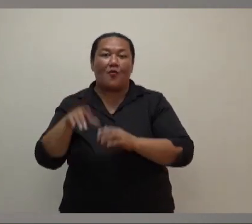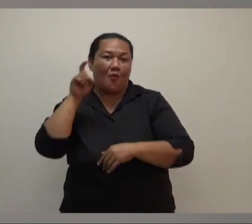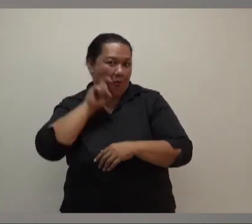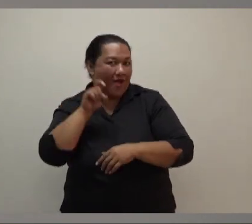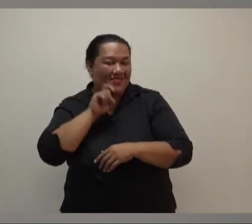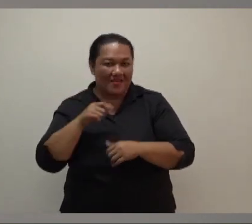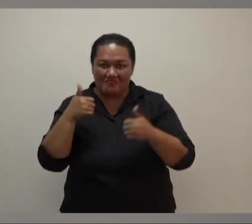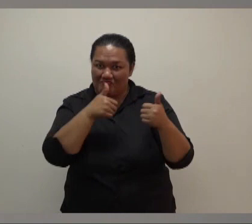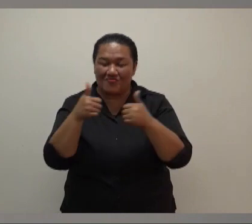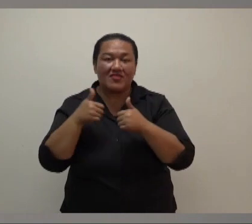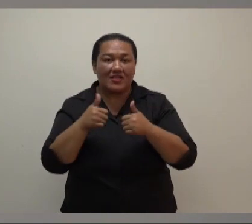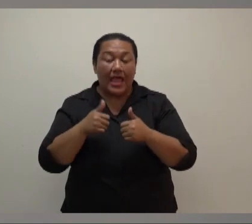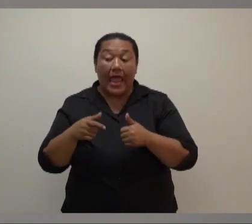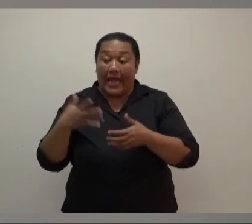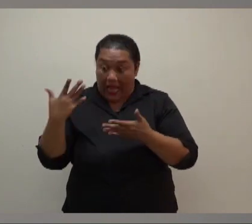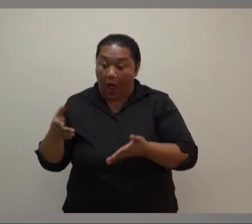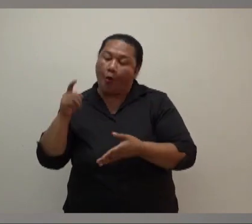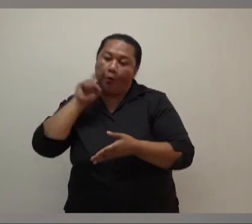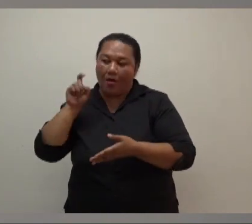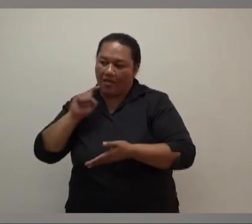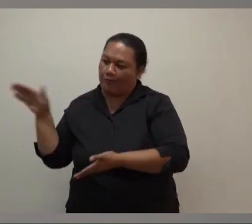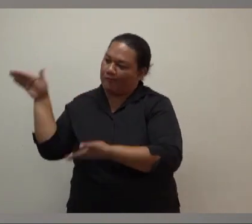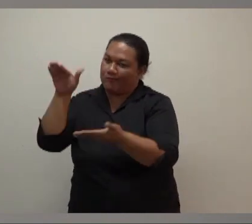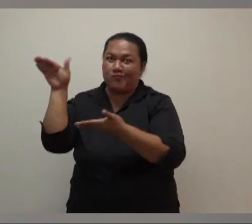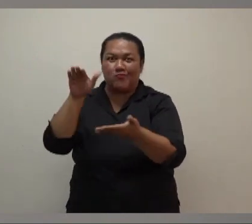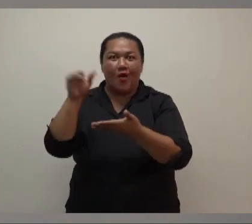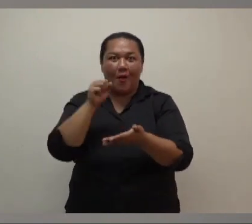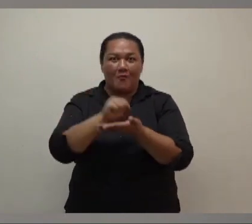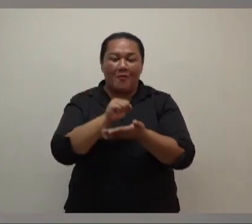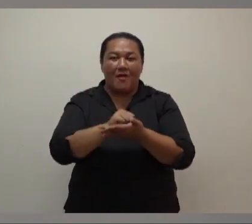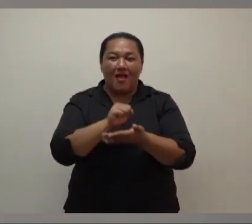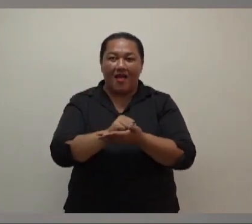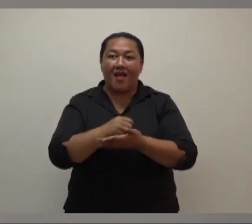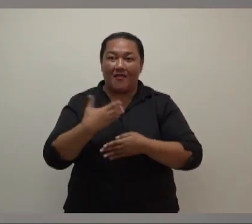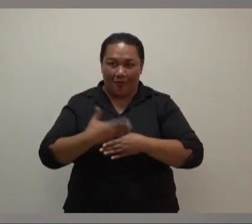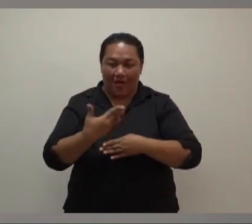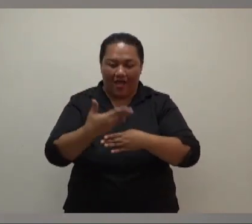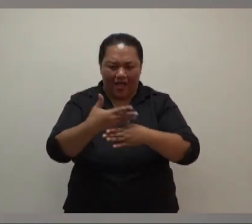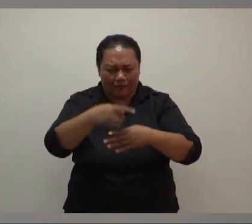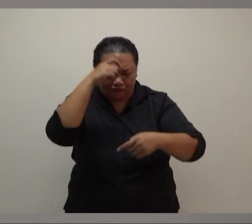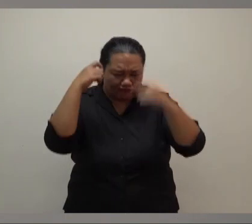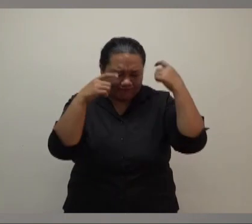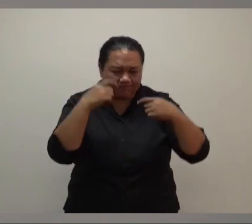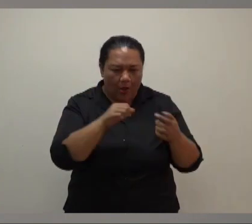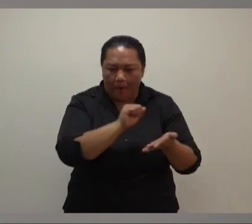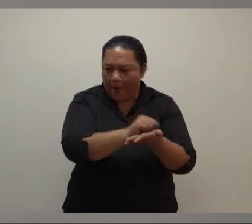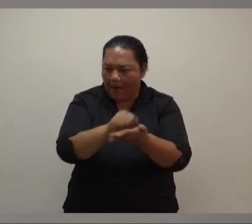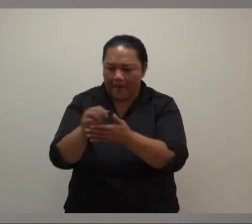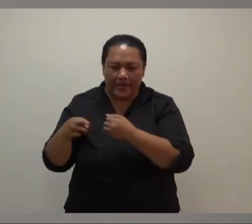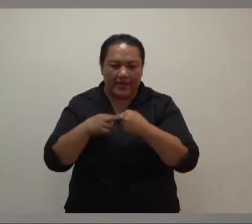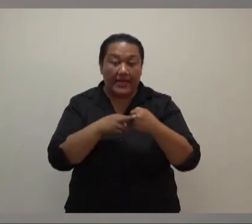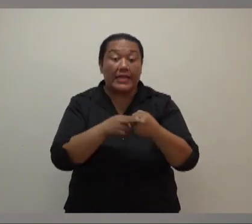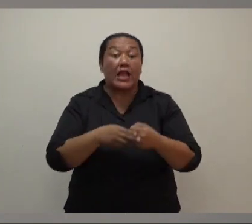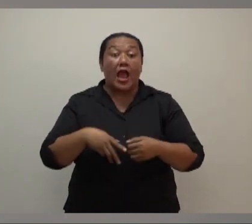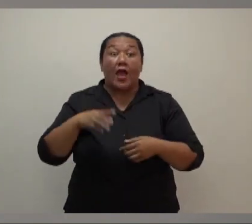clearing blockages to restore water throughout the west. As of 31... sorry, as of 13 January, all major